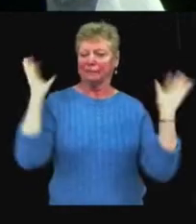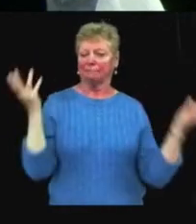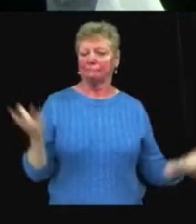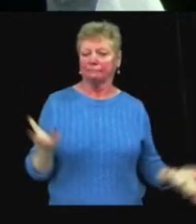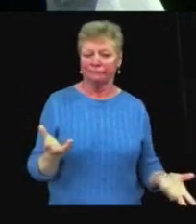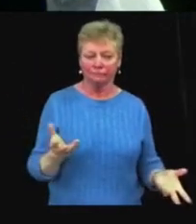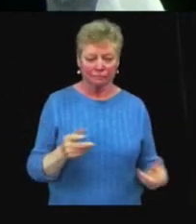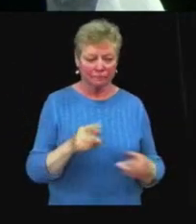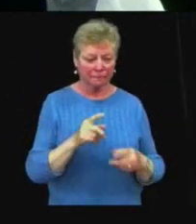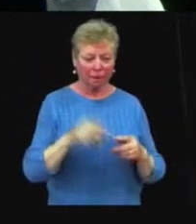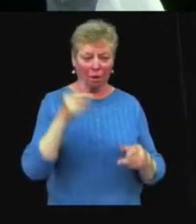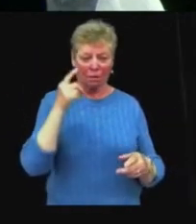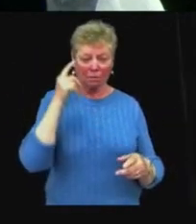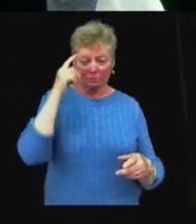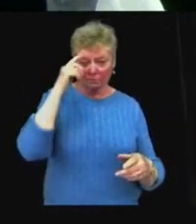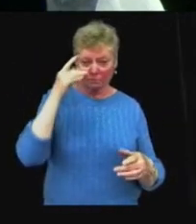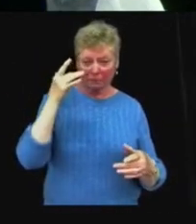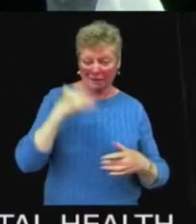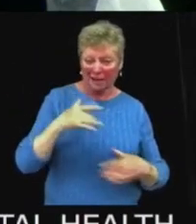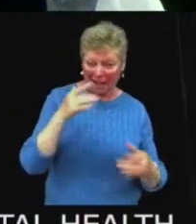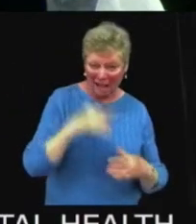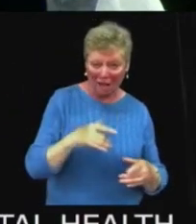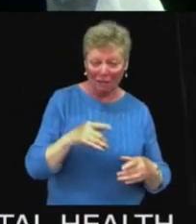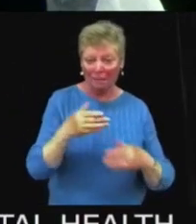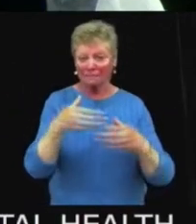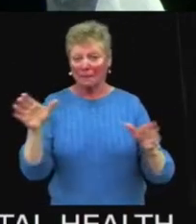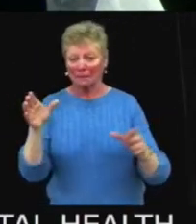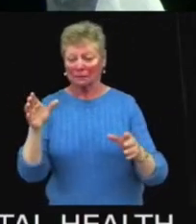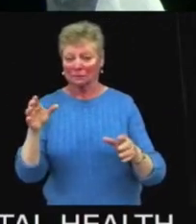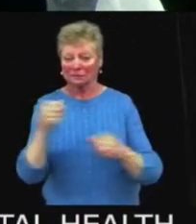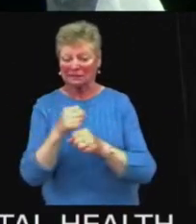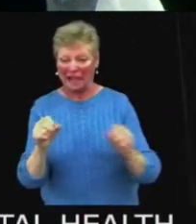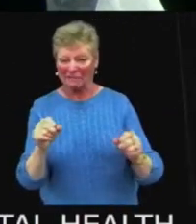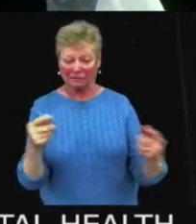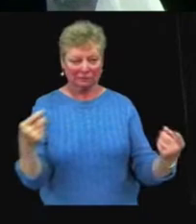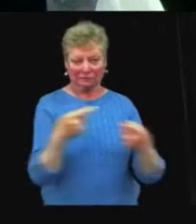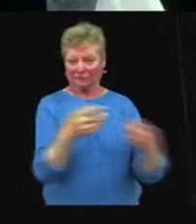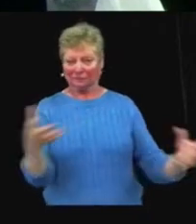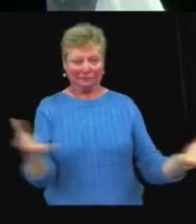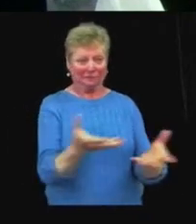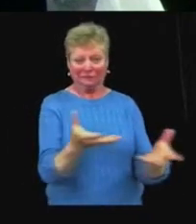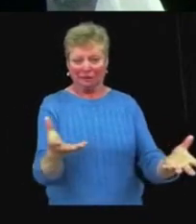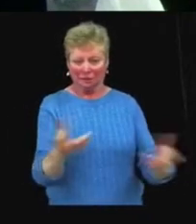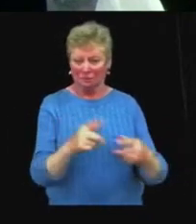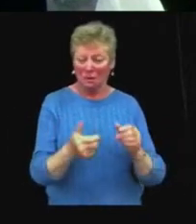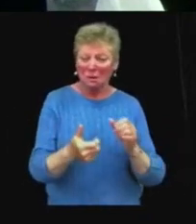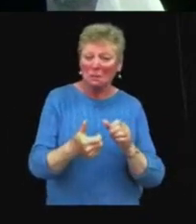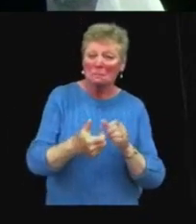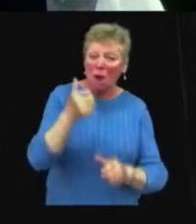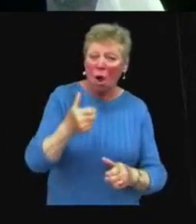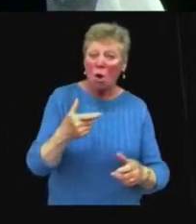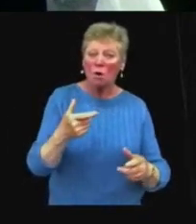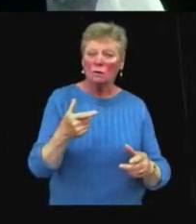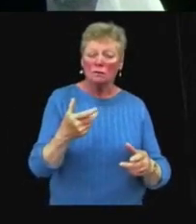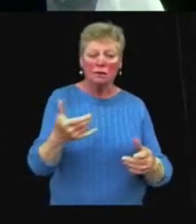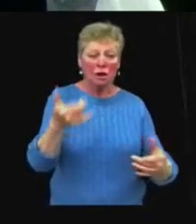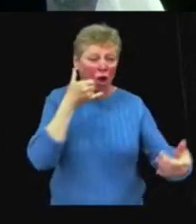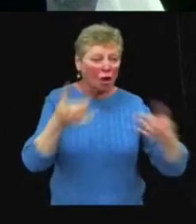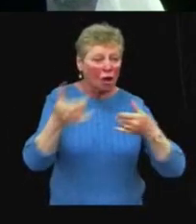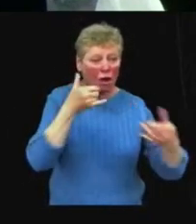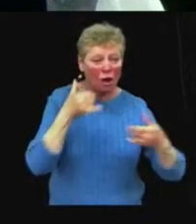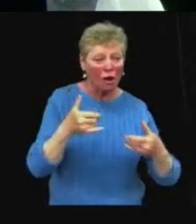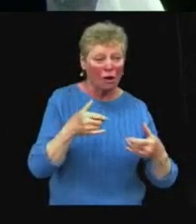and public safety intersect. But for the most part, you the 10, 12% of our call volume that we deal with mental health,